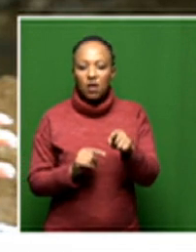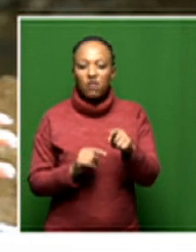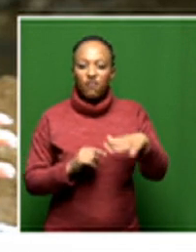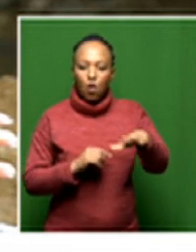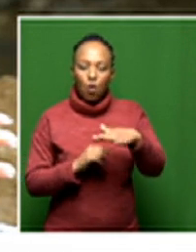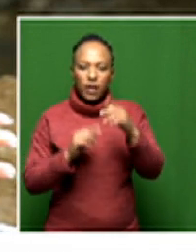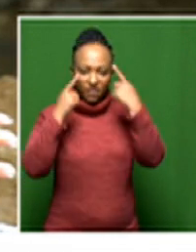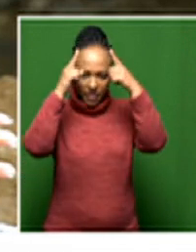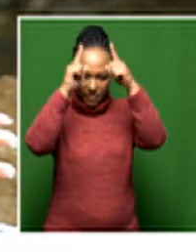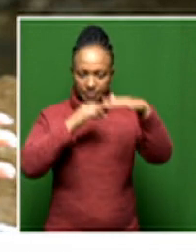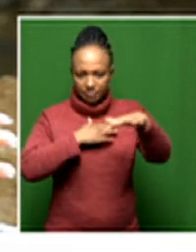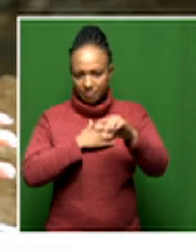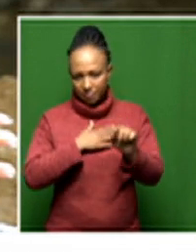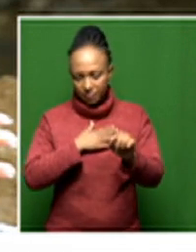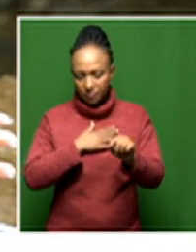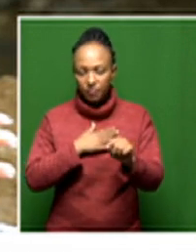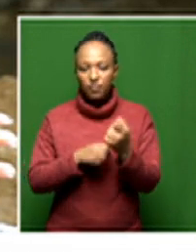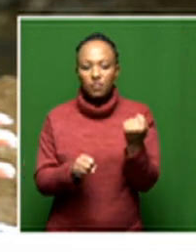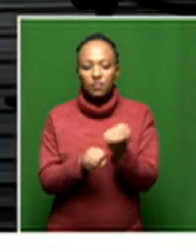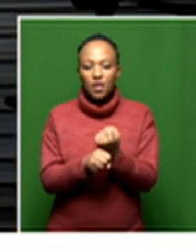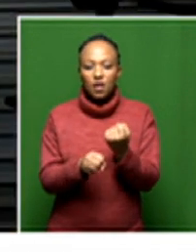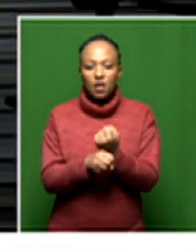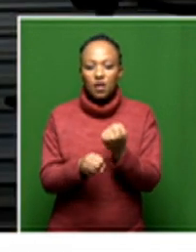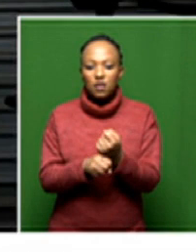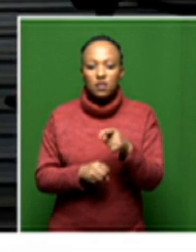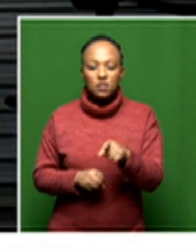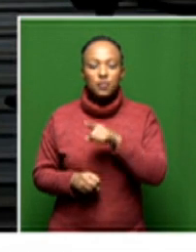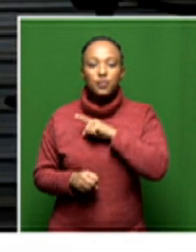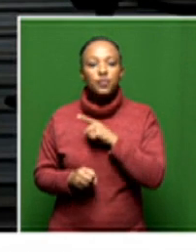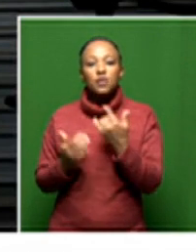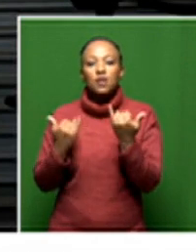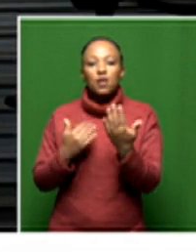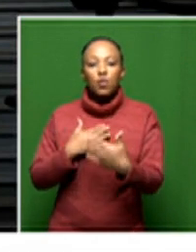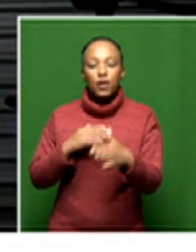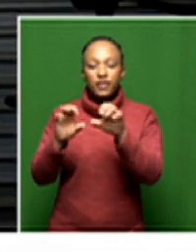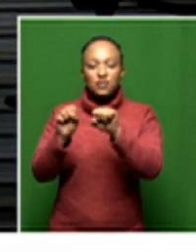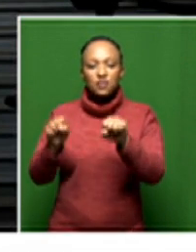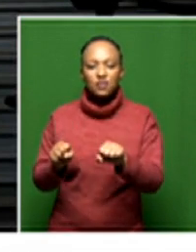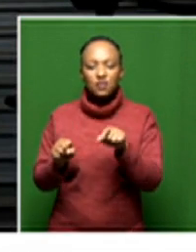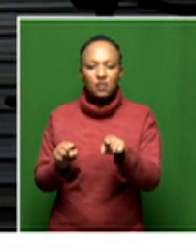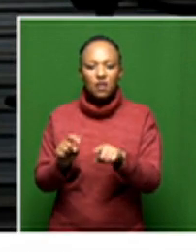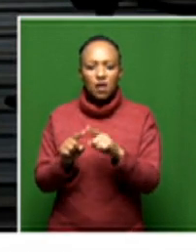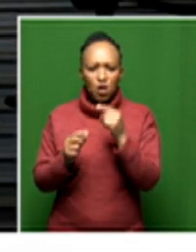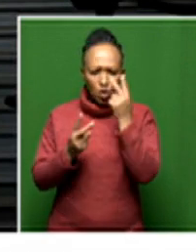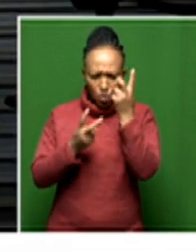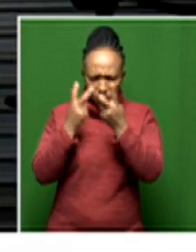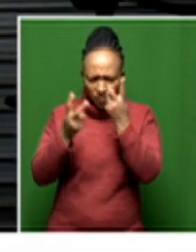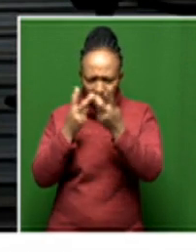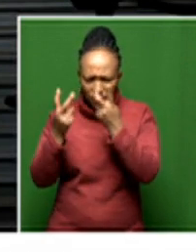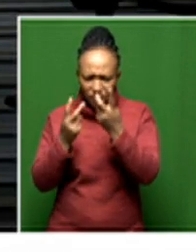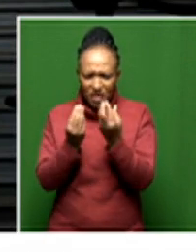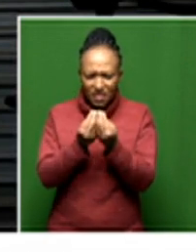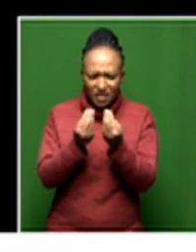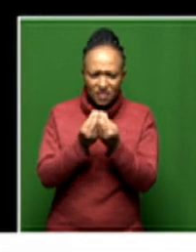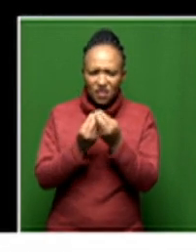at vids and basically my job is to go out into cave systems looking for fossils and when we do